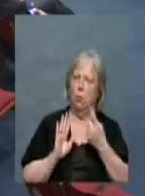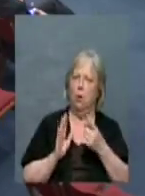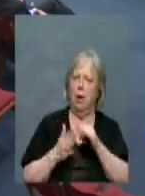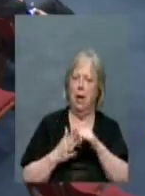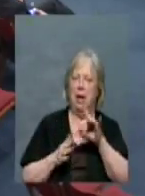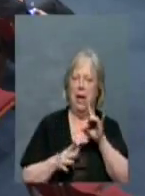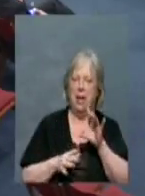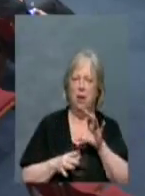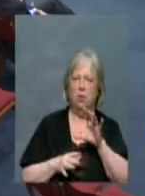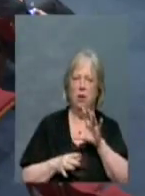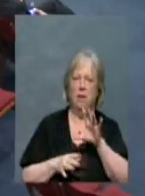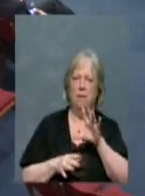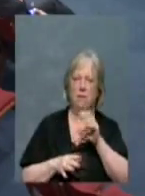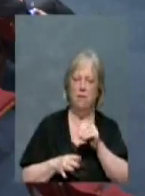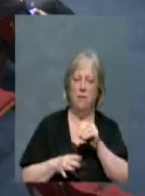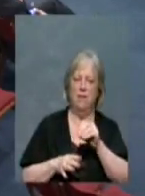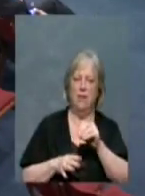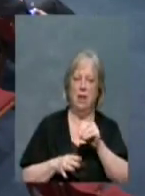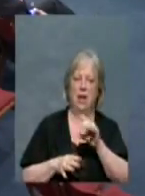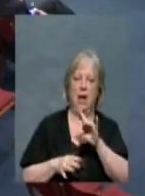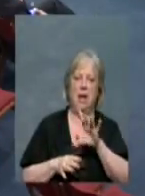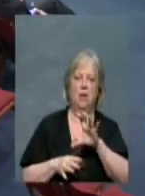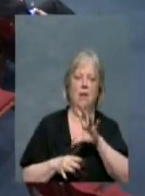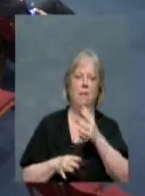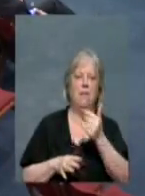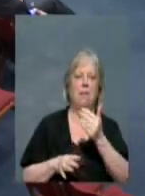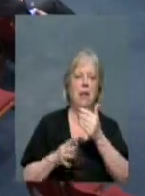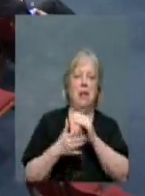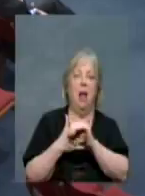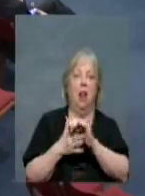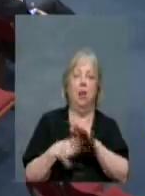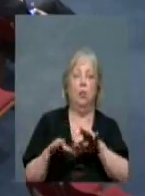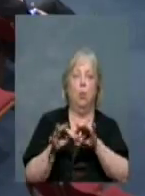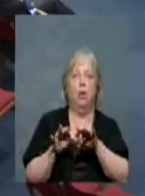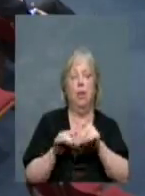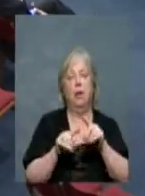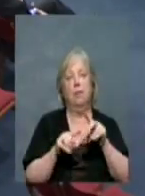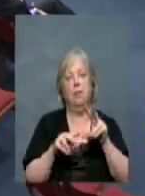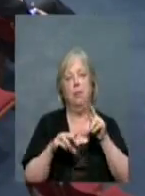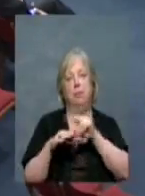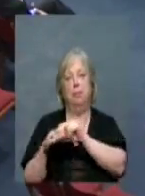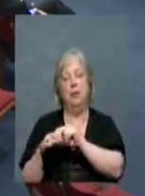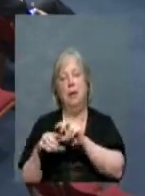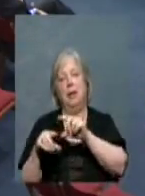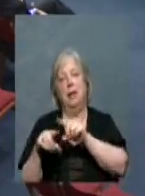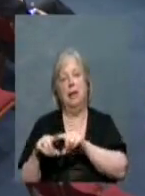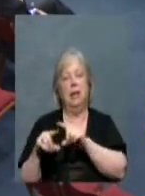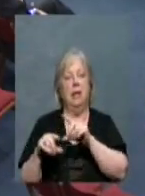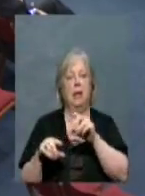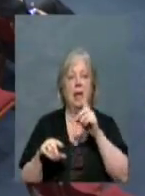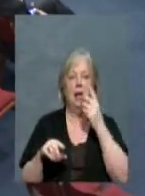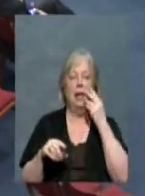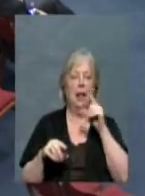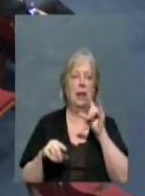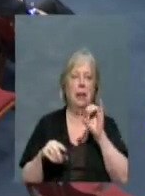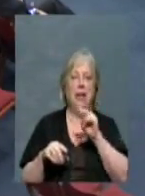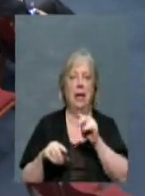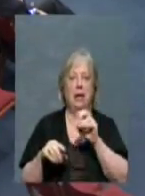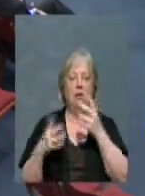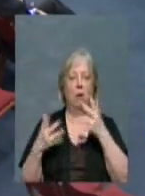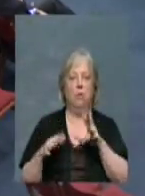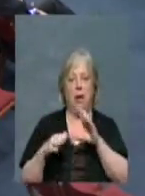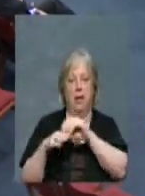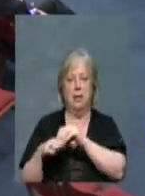it had an $815 worth of liens on it already. You know, I don't know how long those liens have been on that property. But,